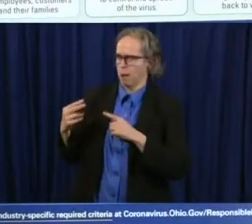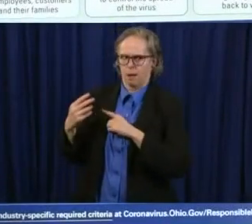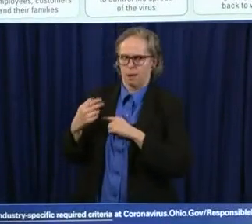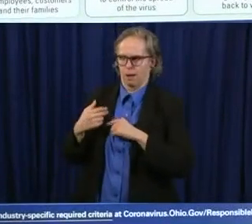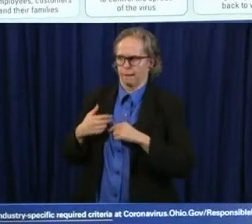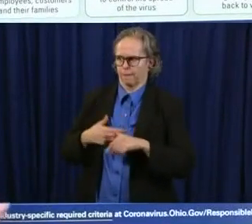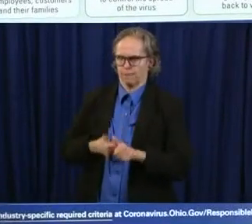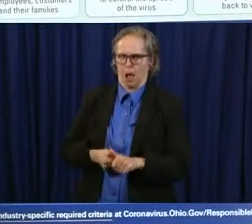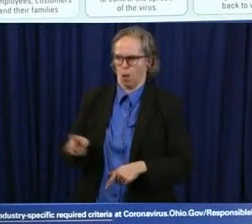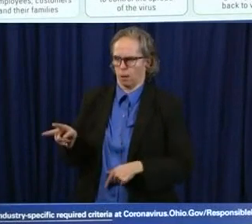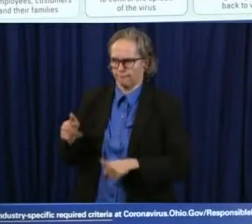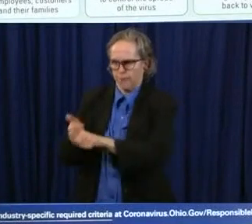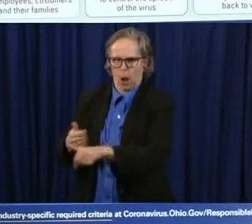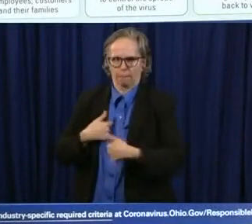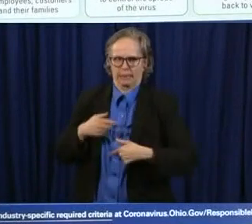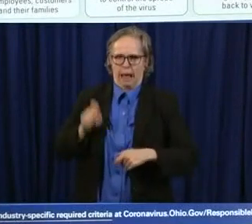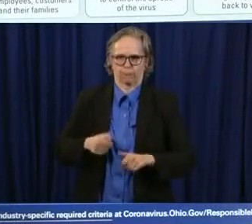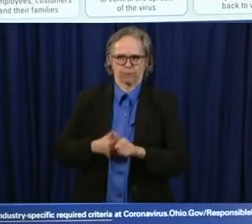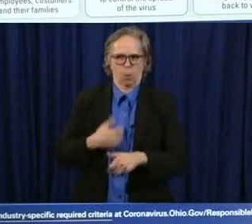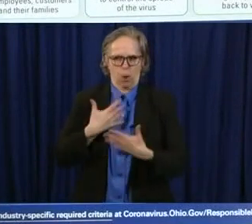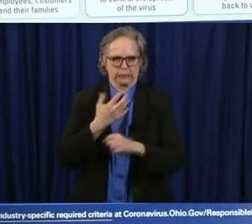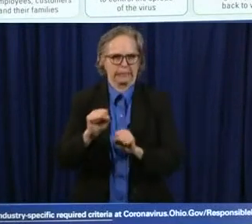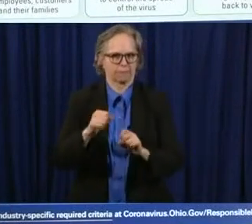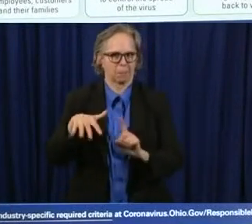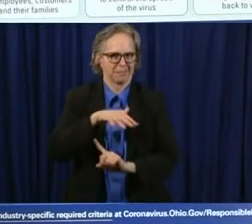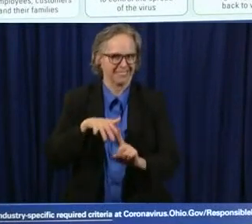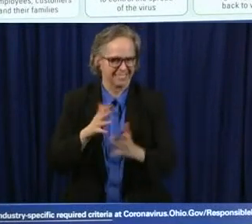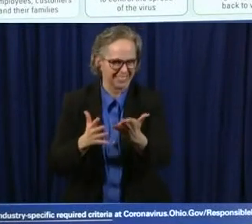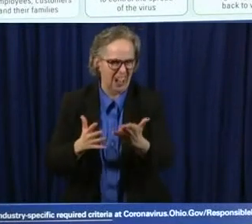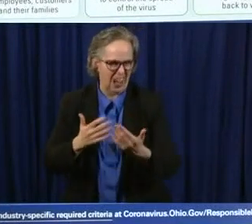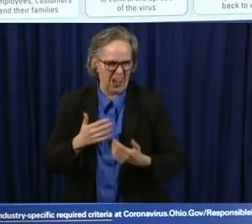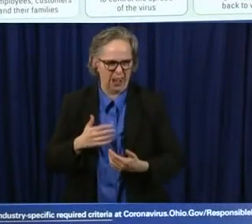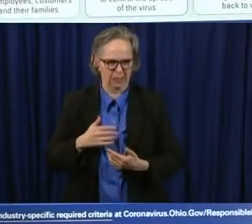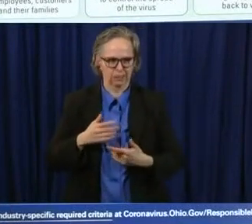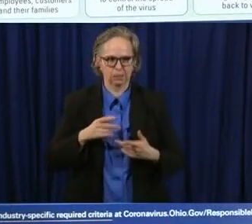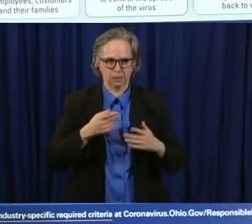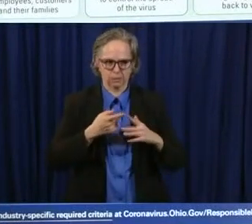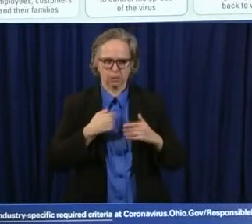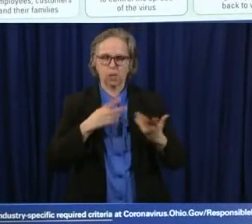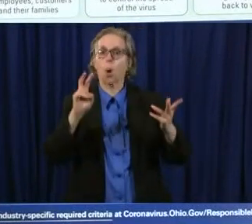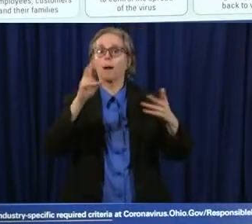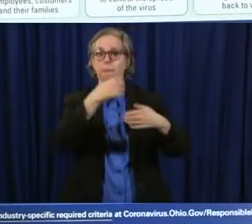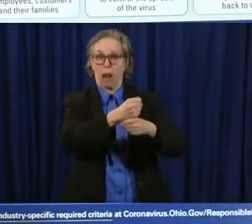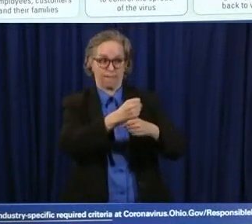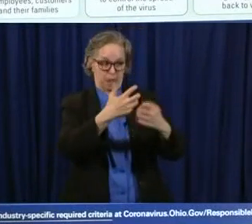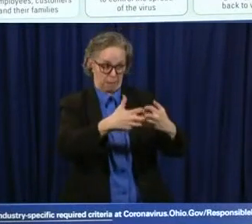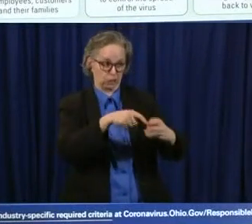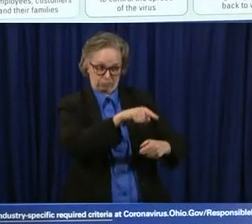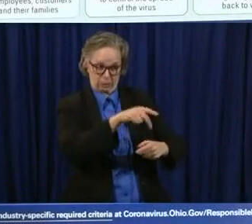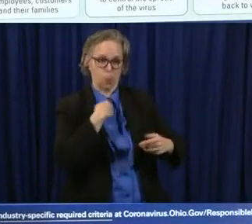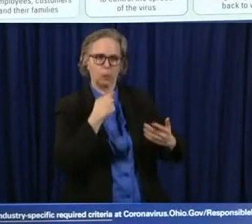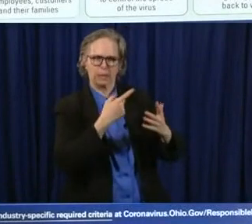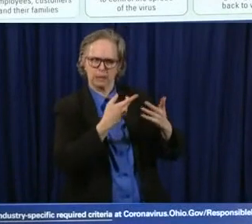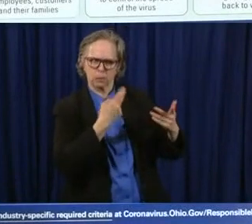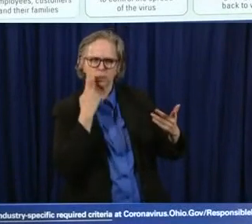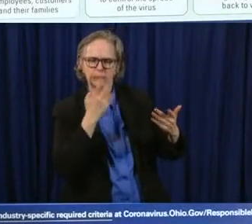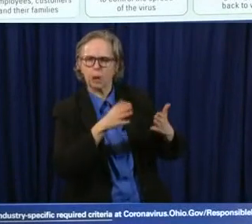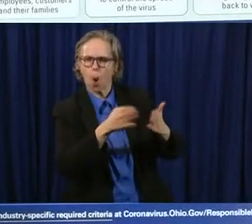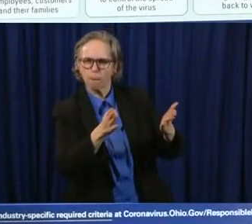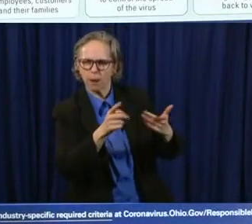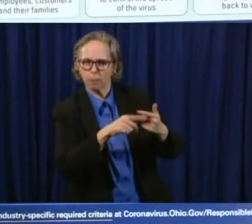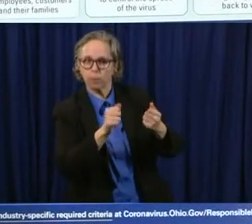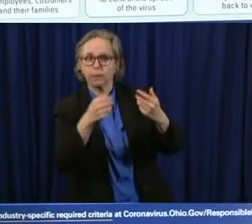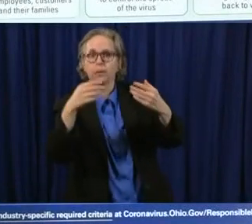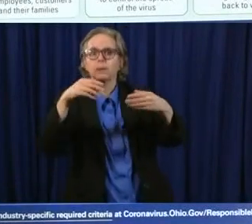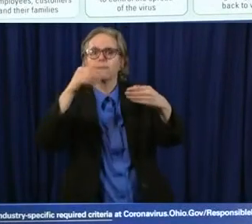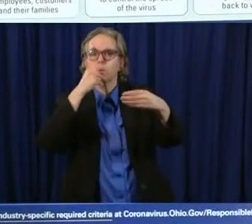first with manufacturing and then a few days later when we get to the point of of um retail uh